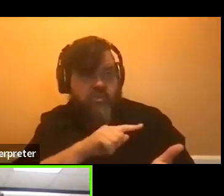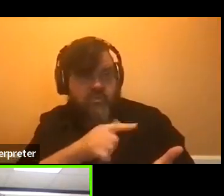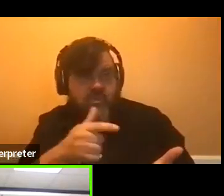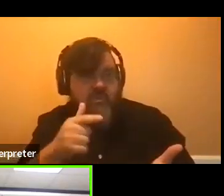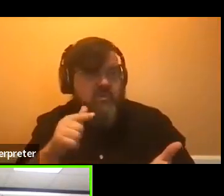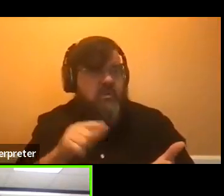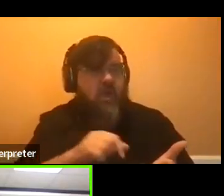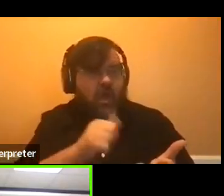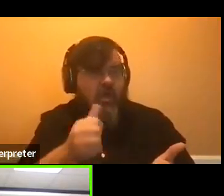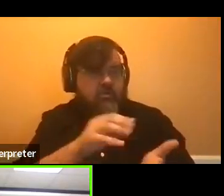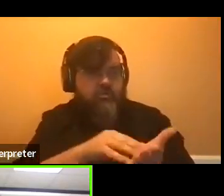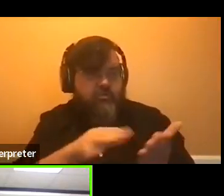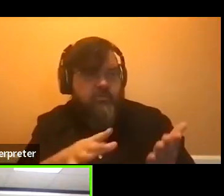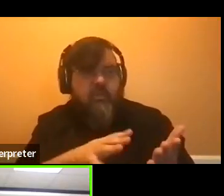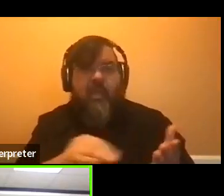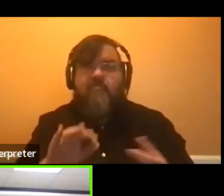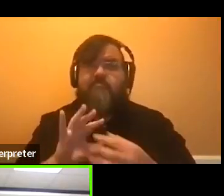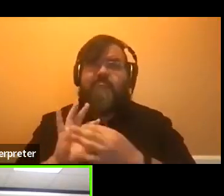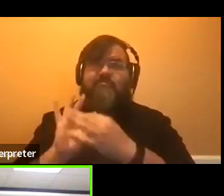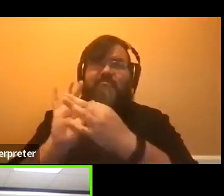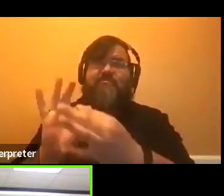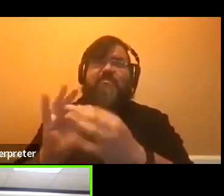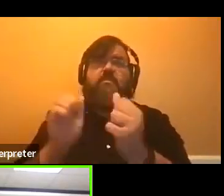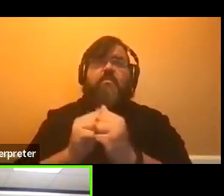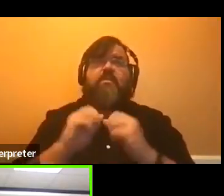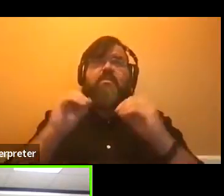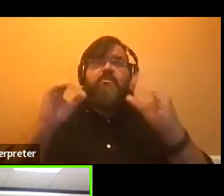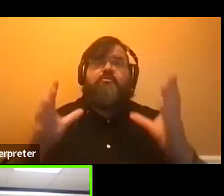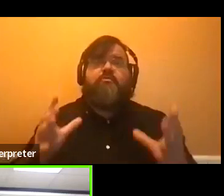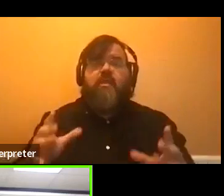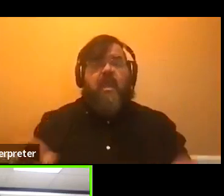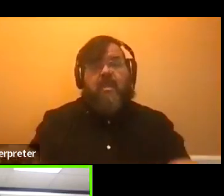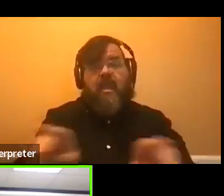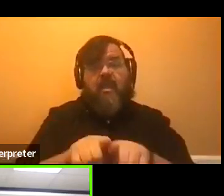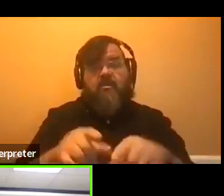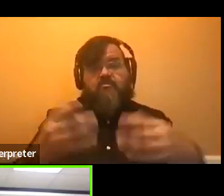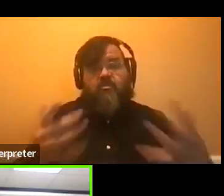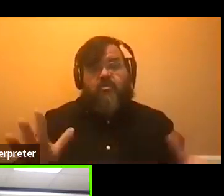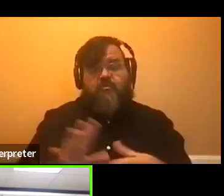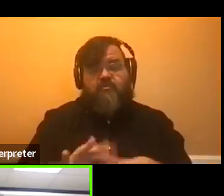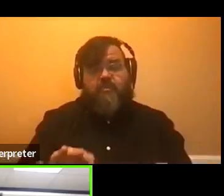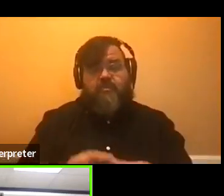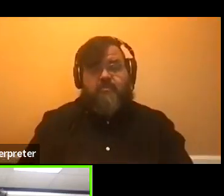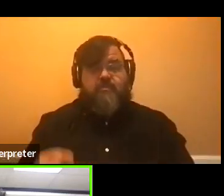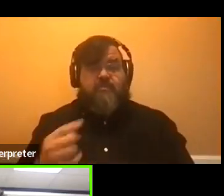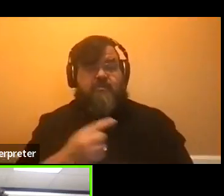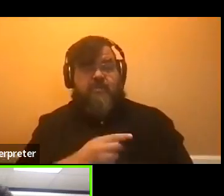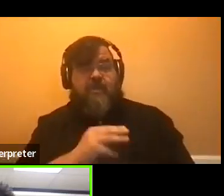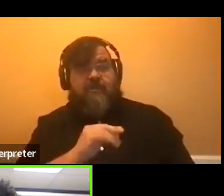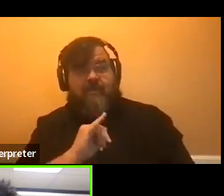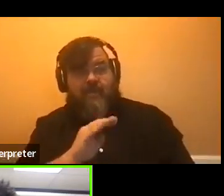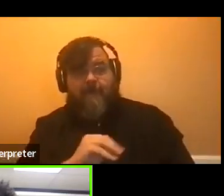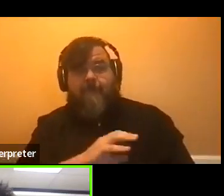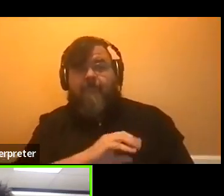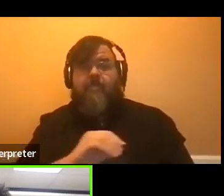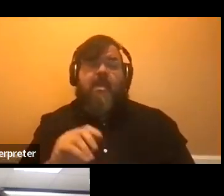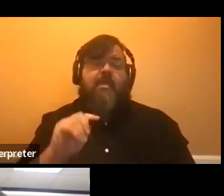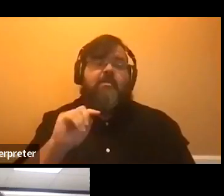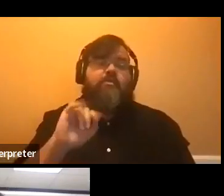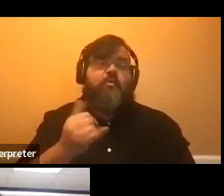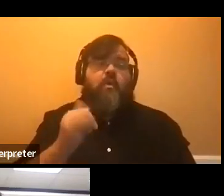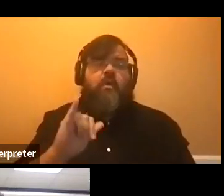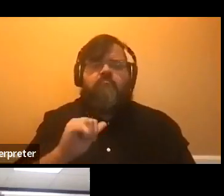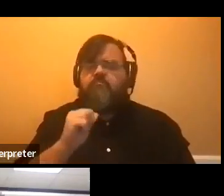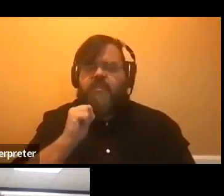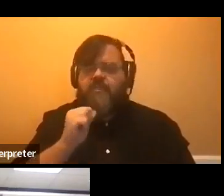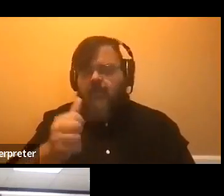professor. So, like, Nim and Joy have already stated, like, it's not harder. Great.